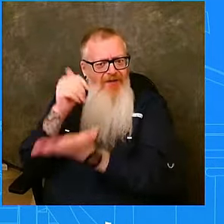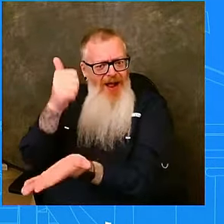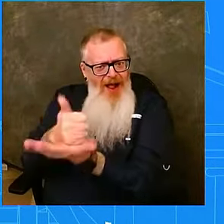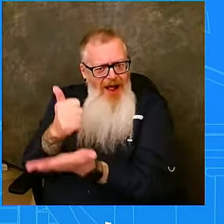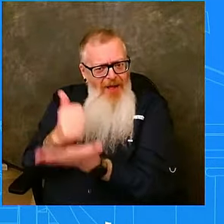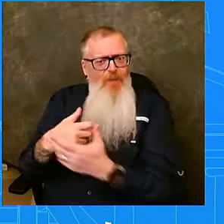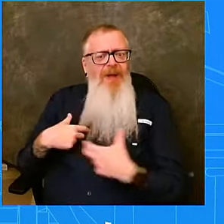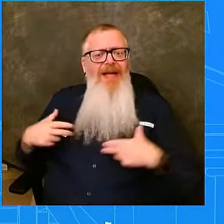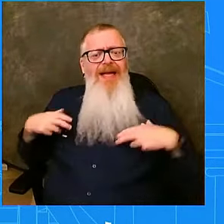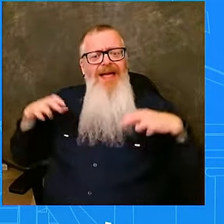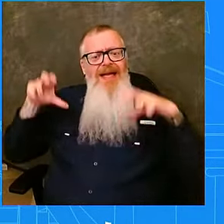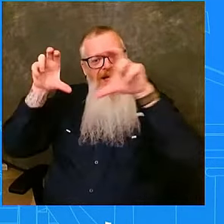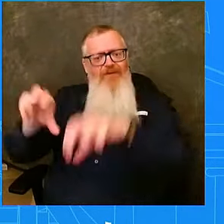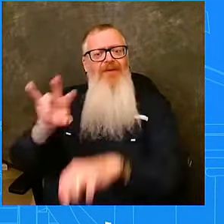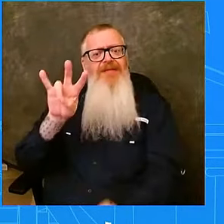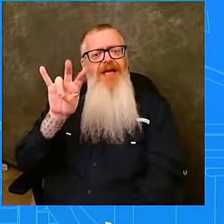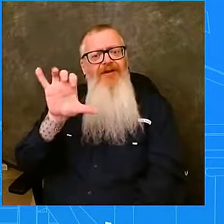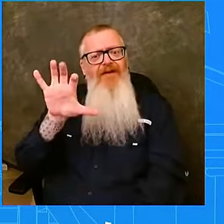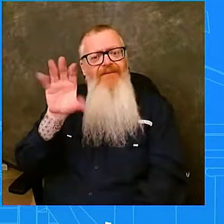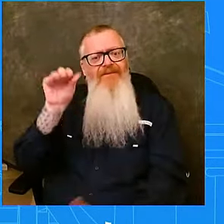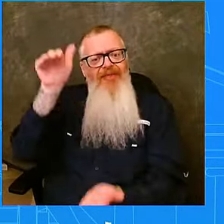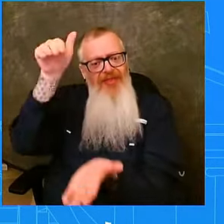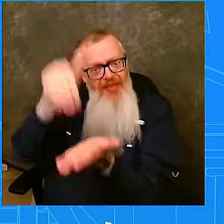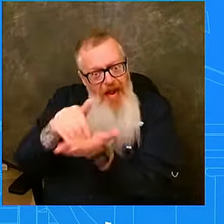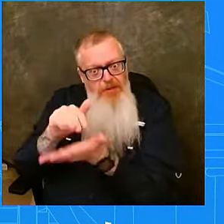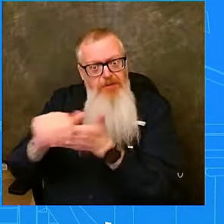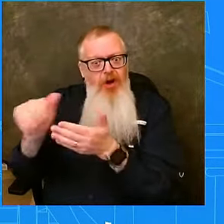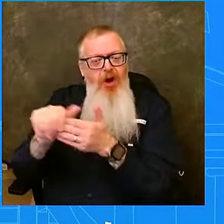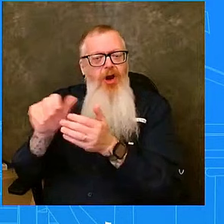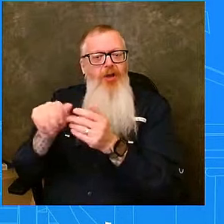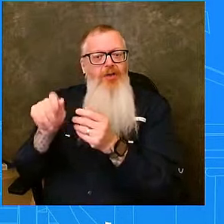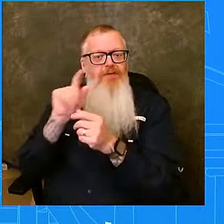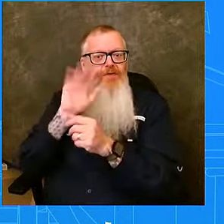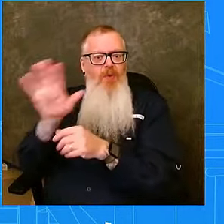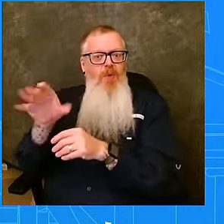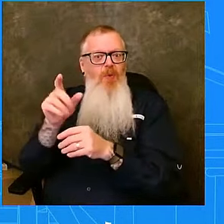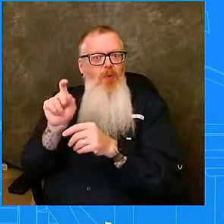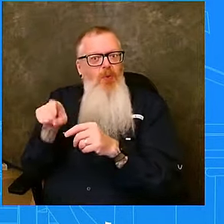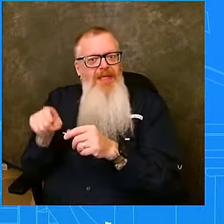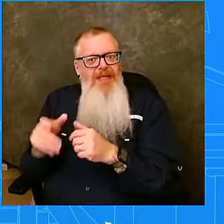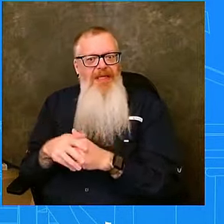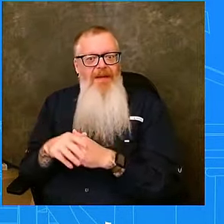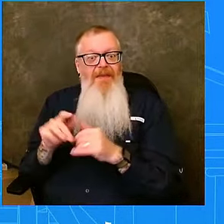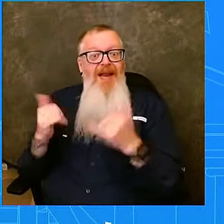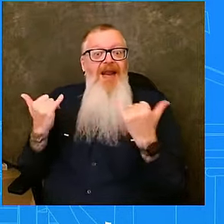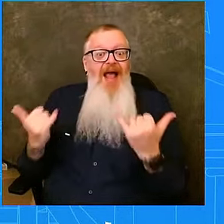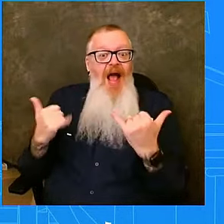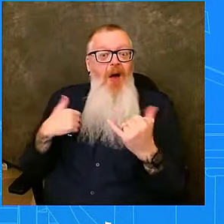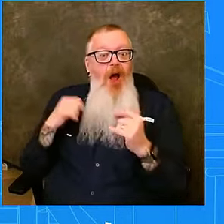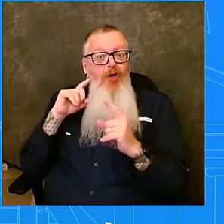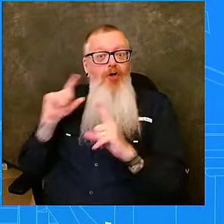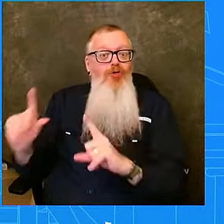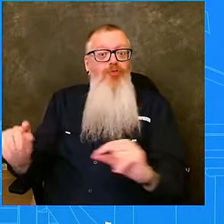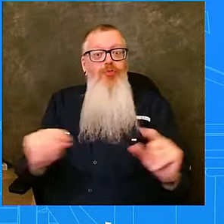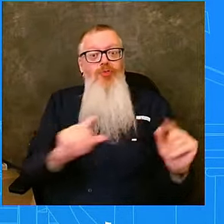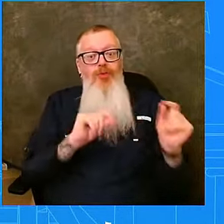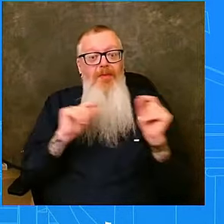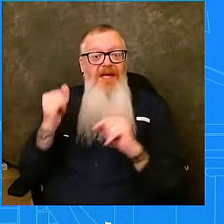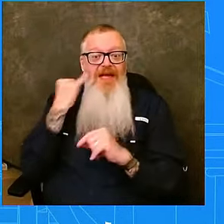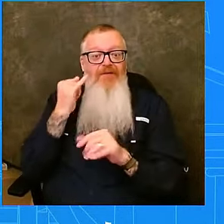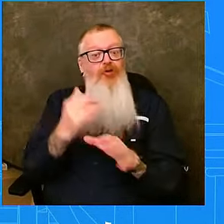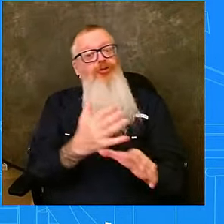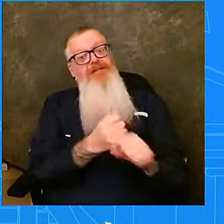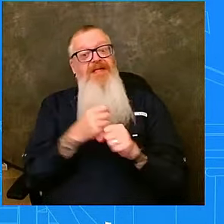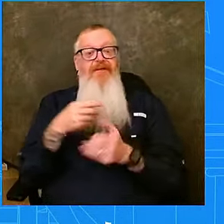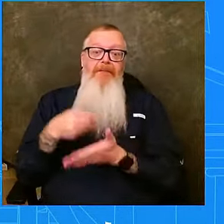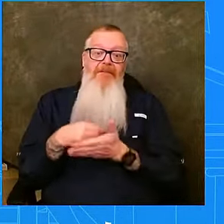help support those immediate needs. And there were rumors out there that if you received this money and you didn't pay it back, that we would take your